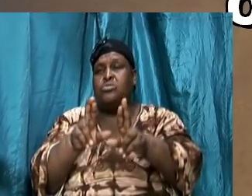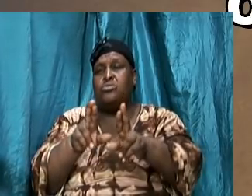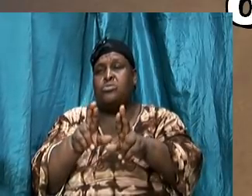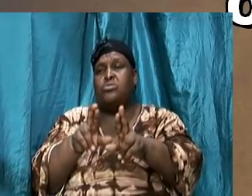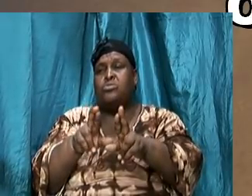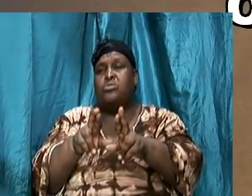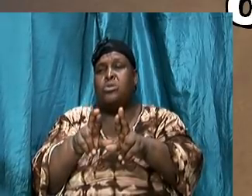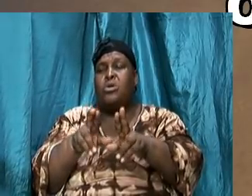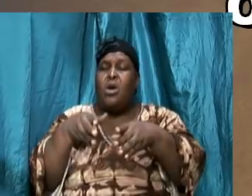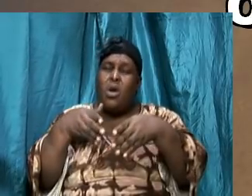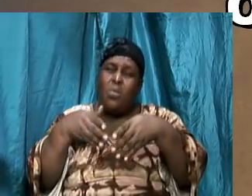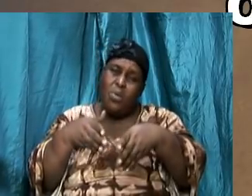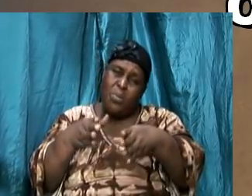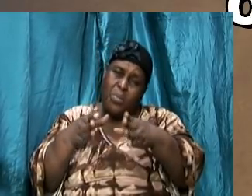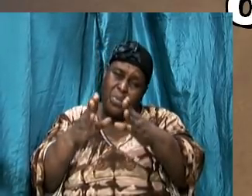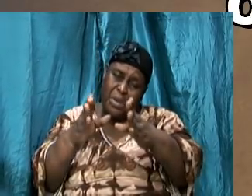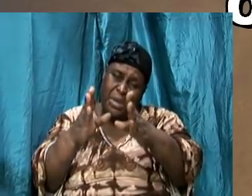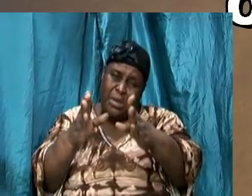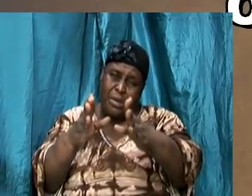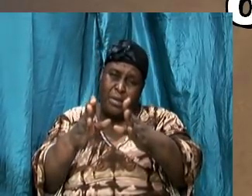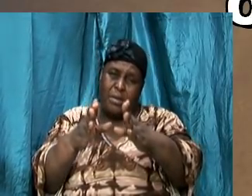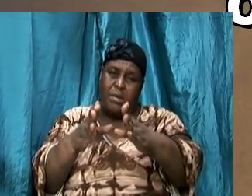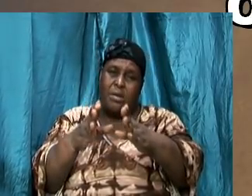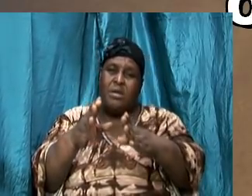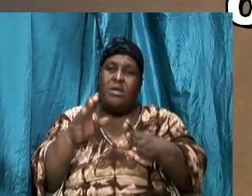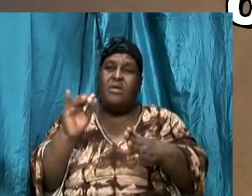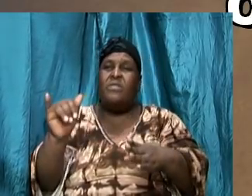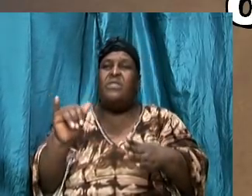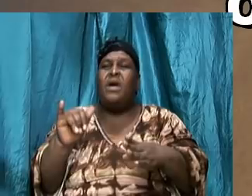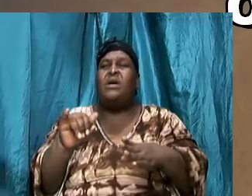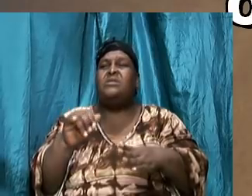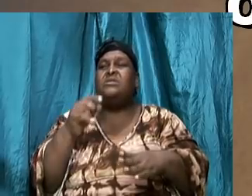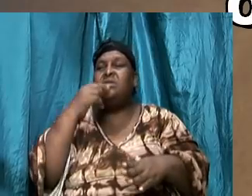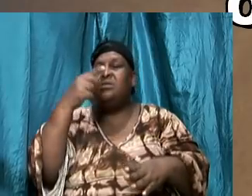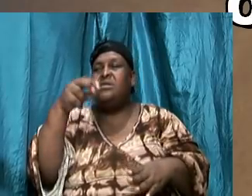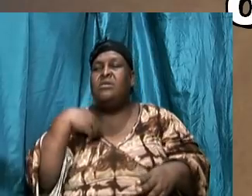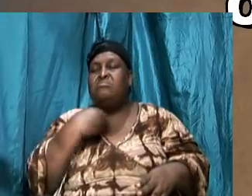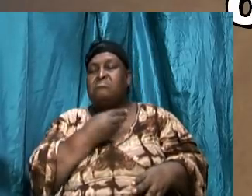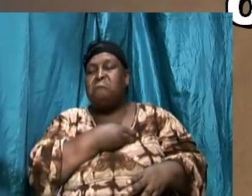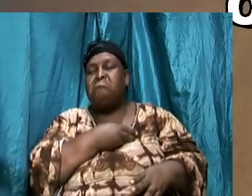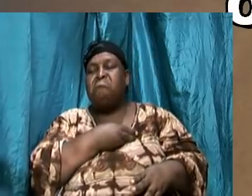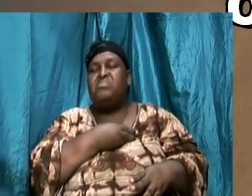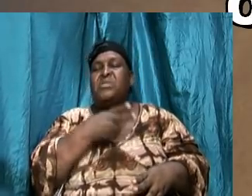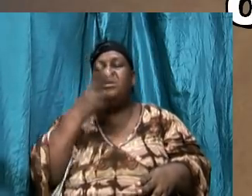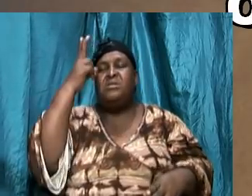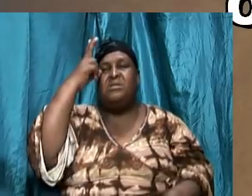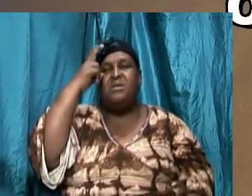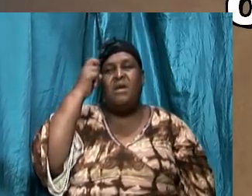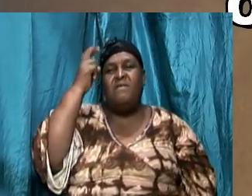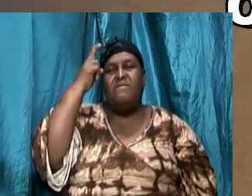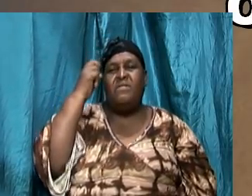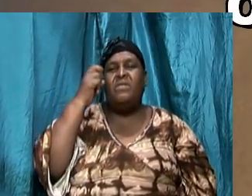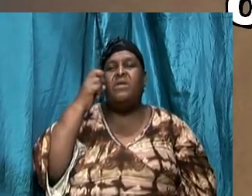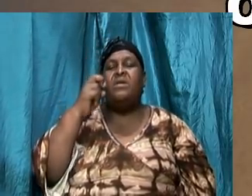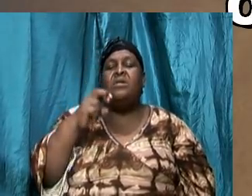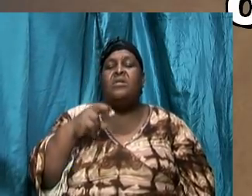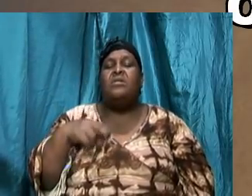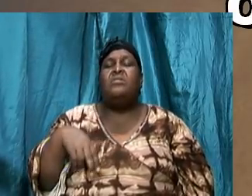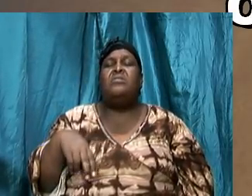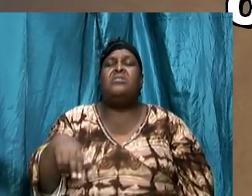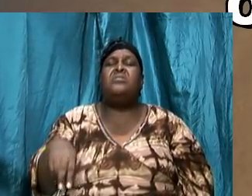Yes? So that plainly tells us that the enemy, the devil is traveling